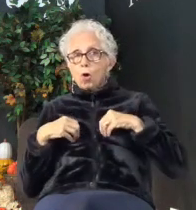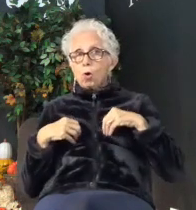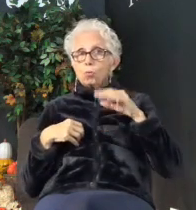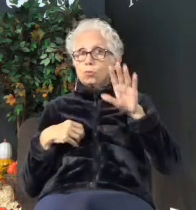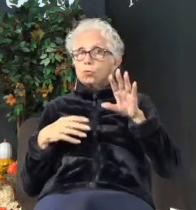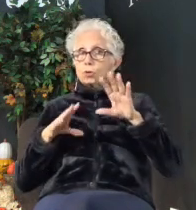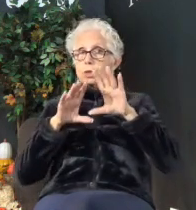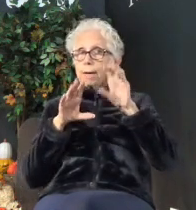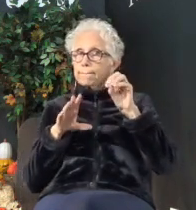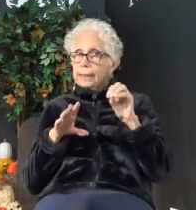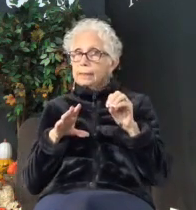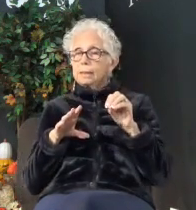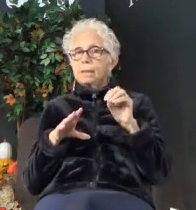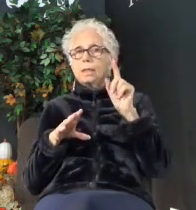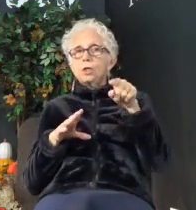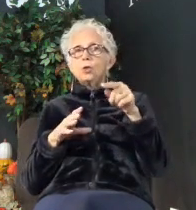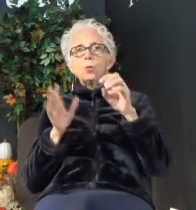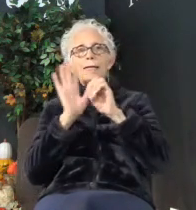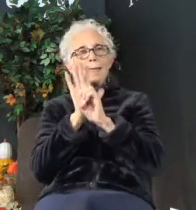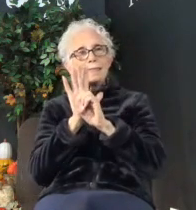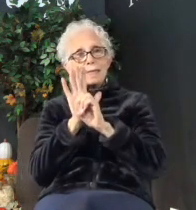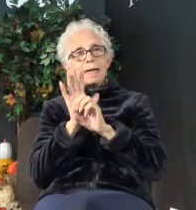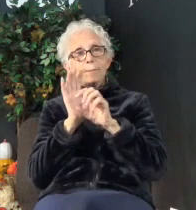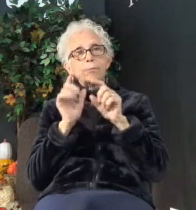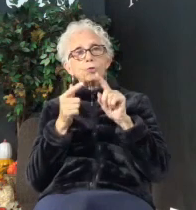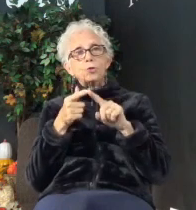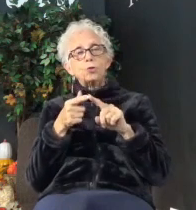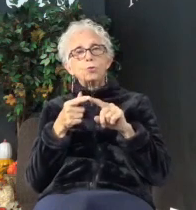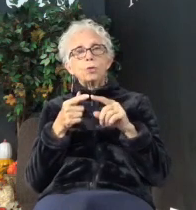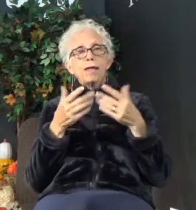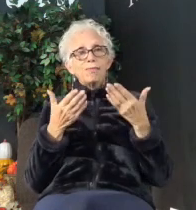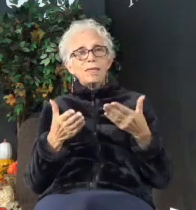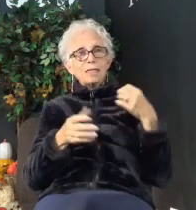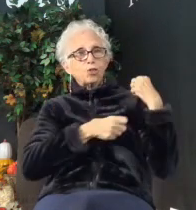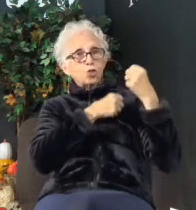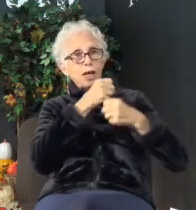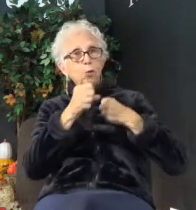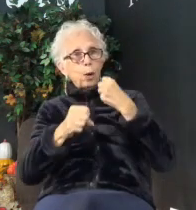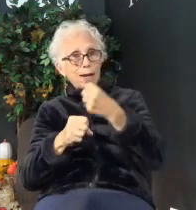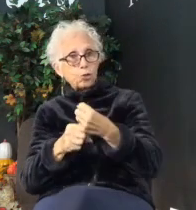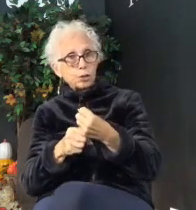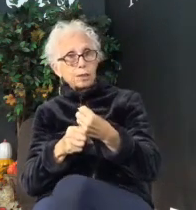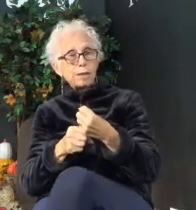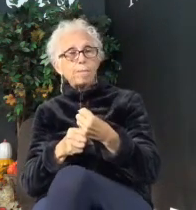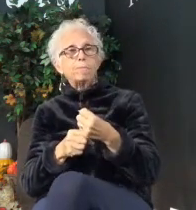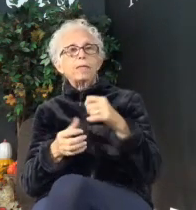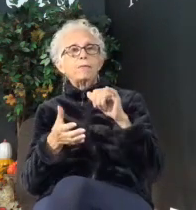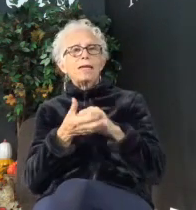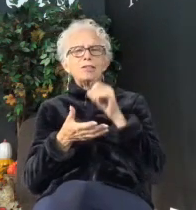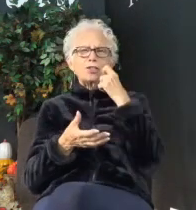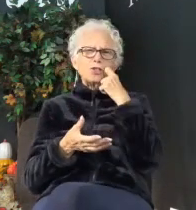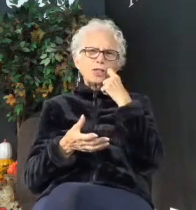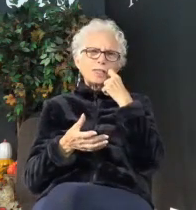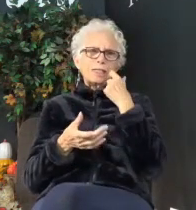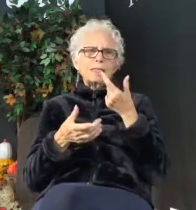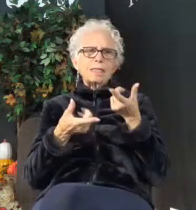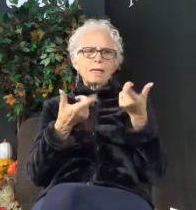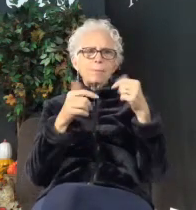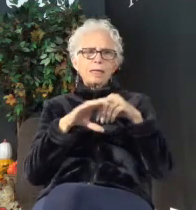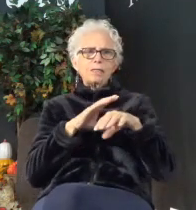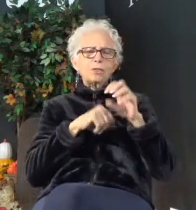Are you an example to the current generation that's just coming into this workforce?